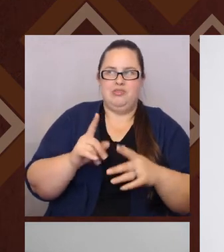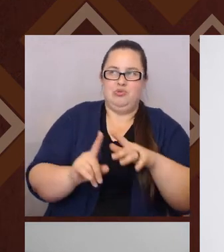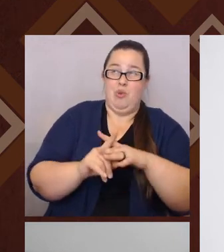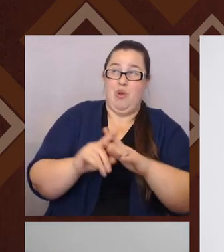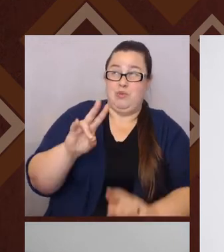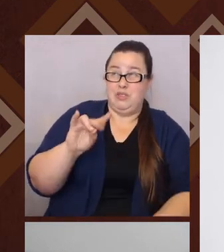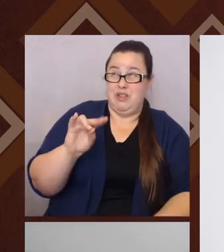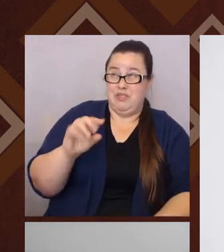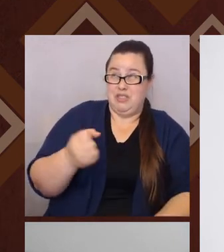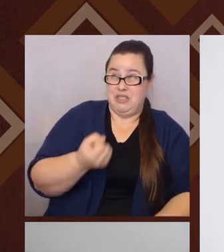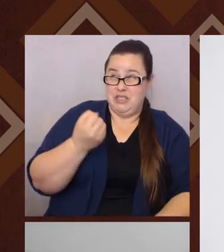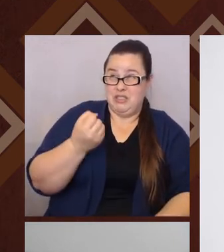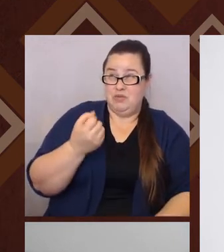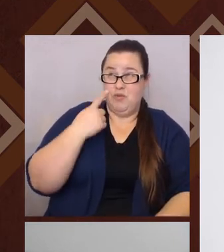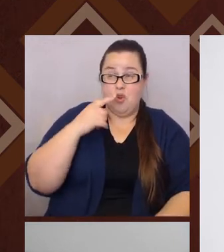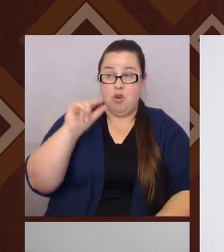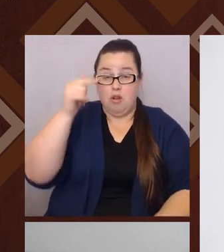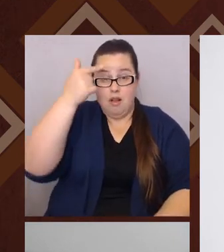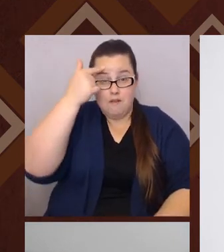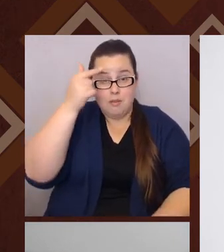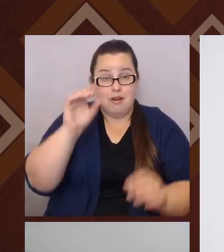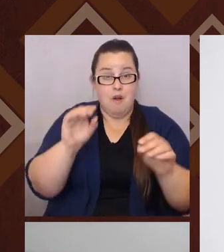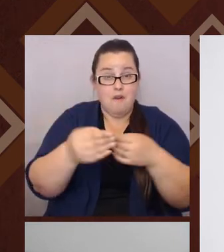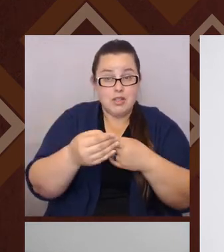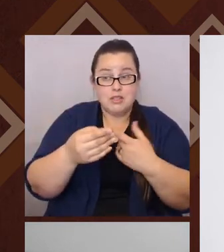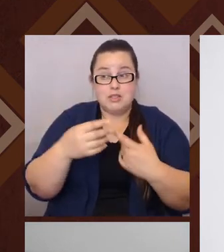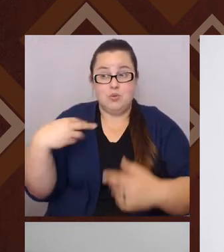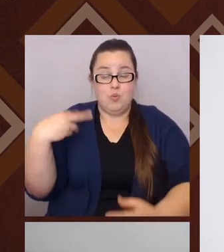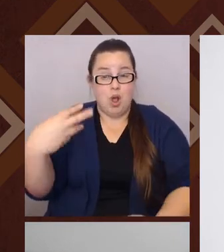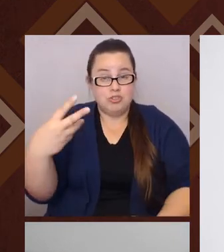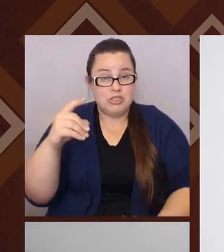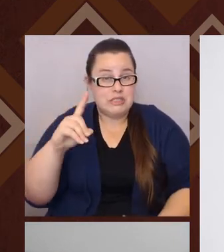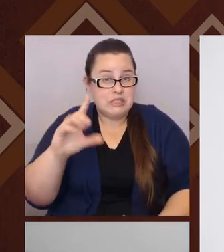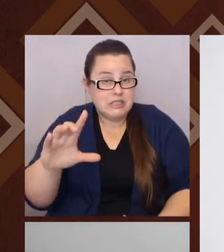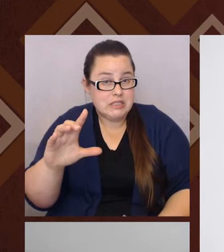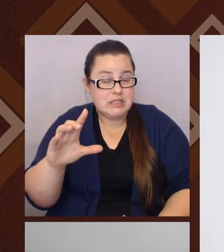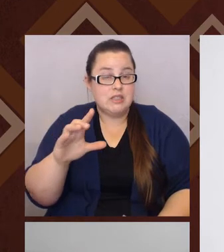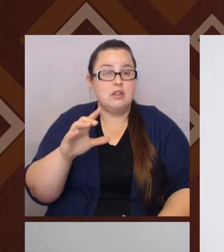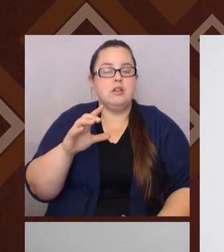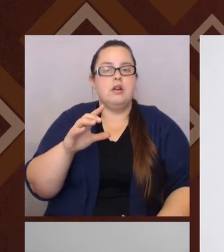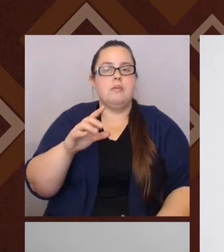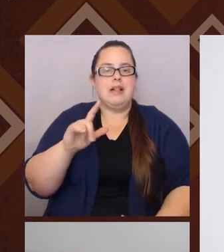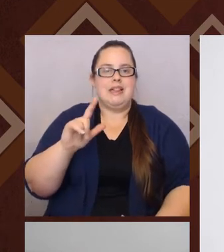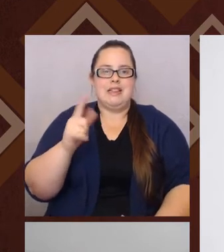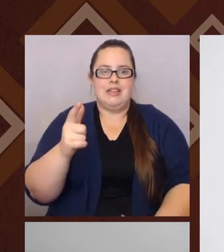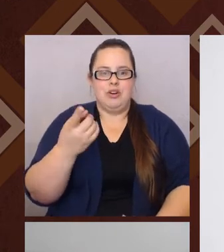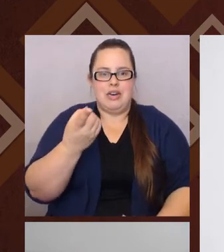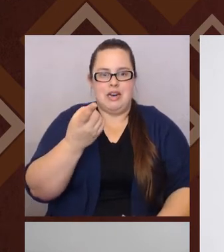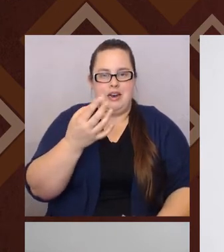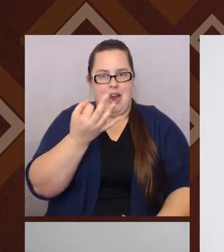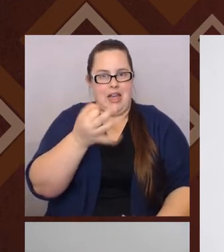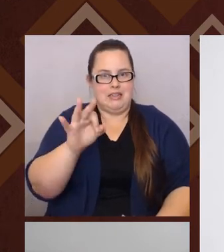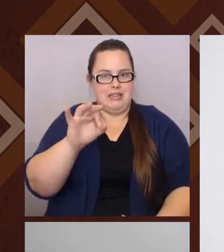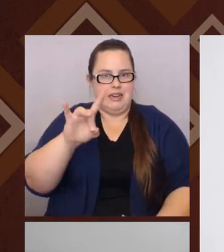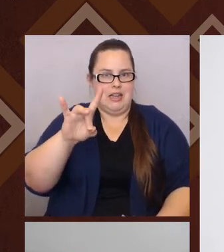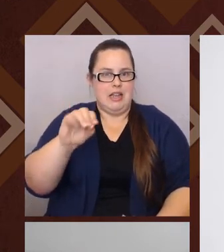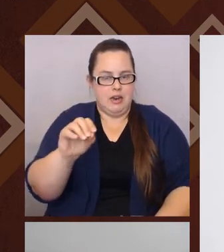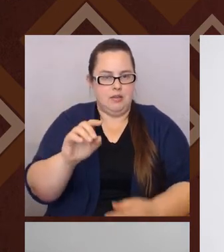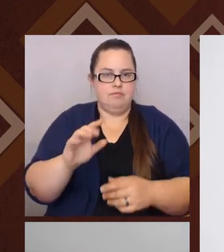um, in government offices in Washington DC. Um, and, but it's 1980 that it kind of becomes official